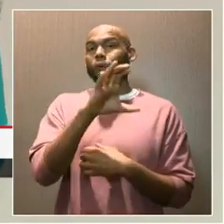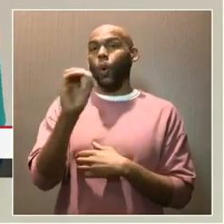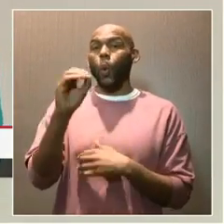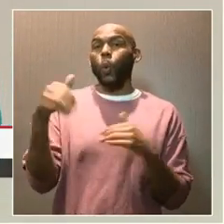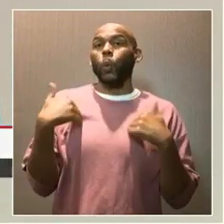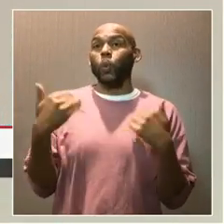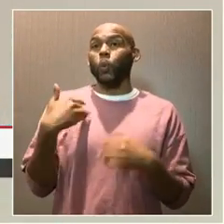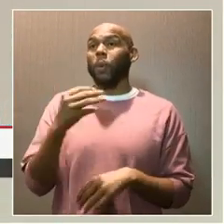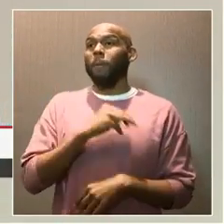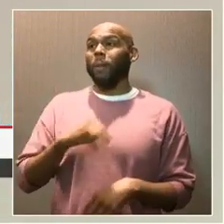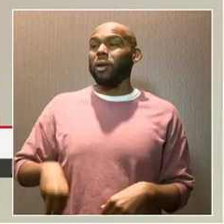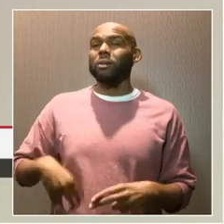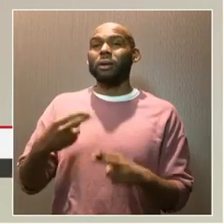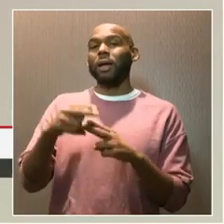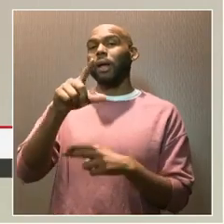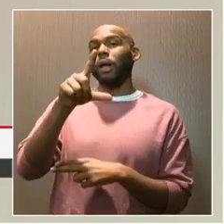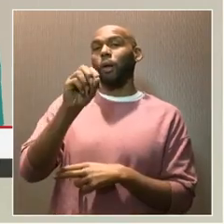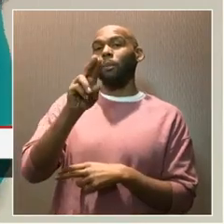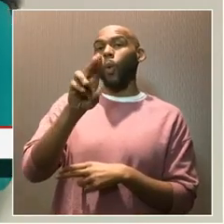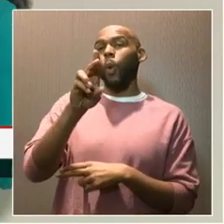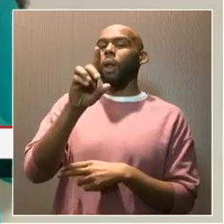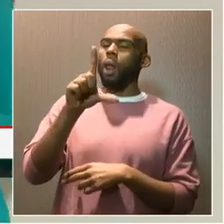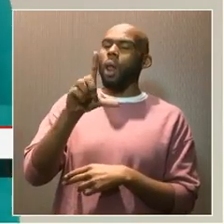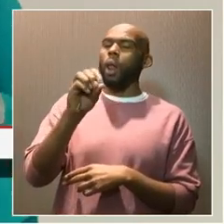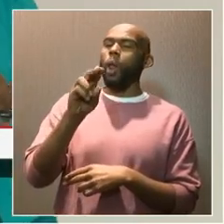mayors, Ms. Lourdes Robinson.